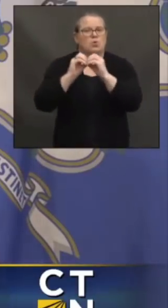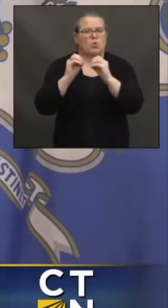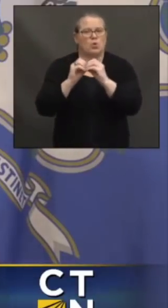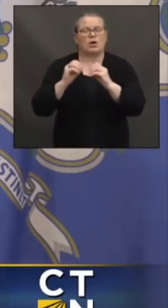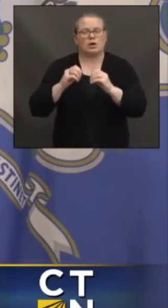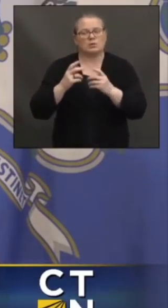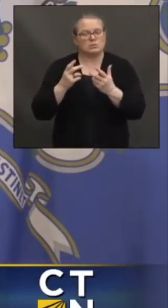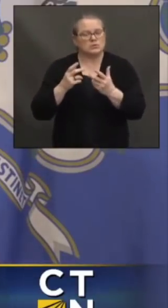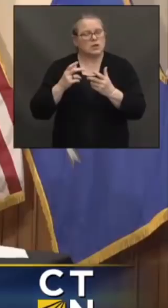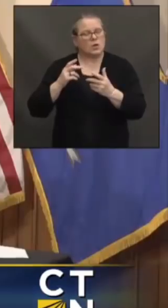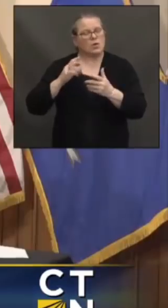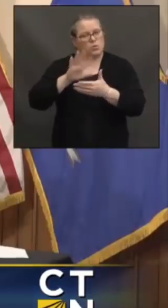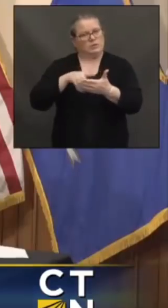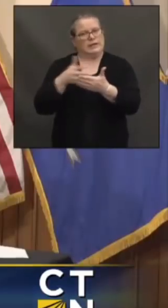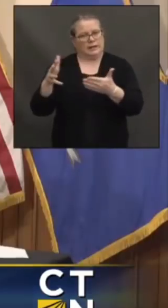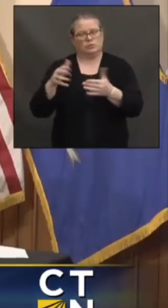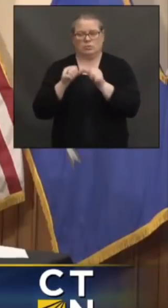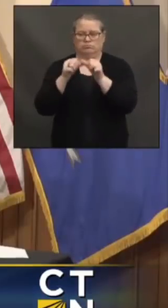on schedule.